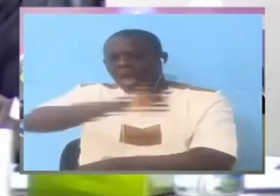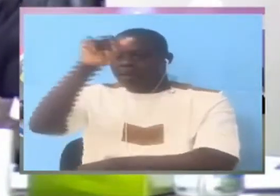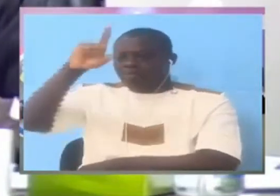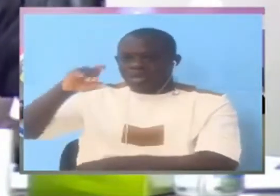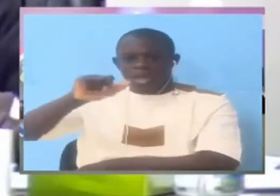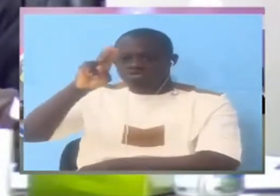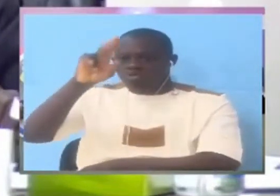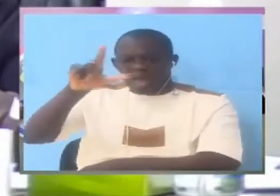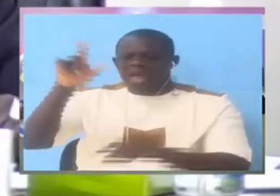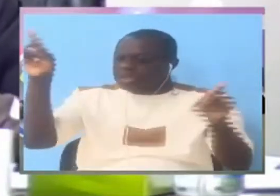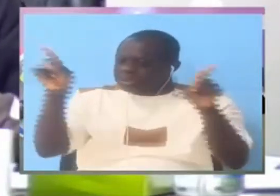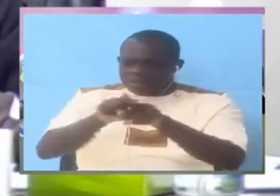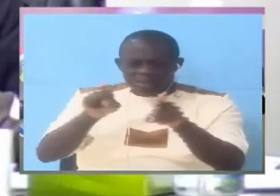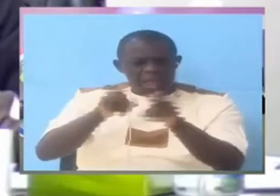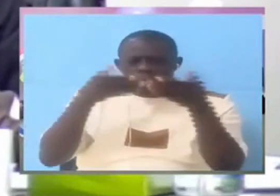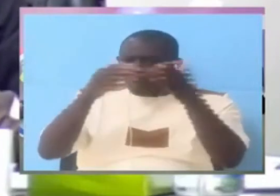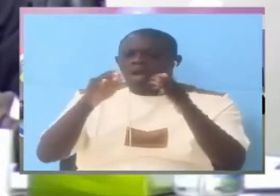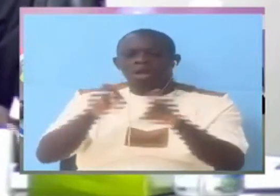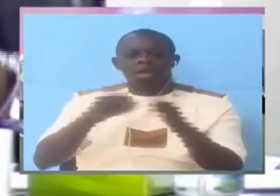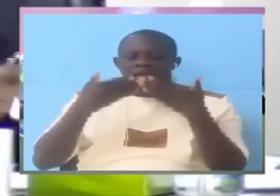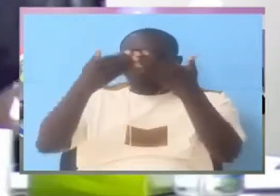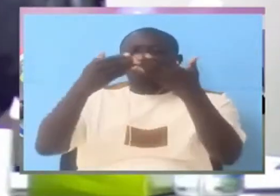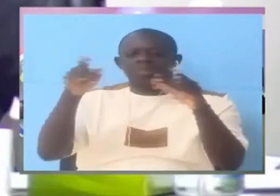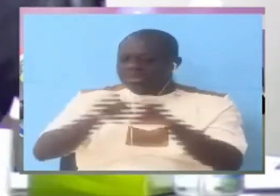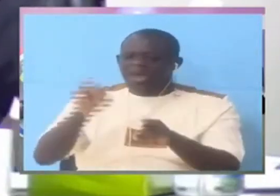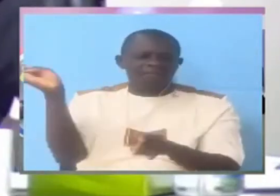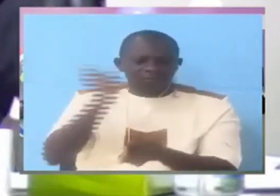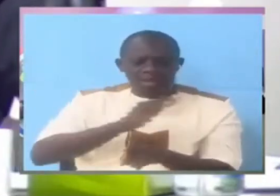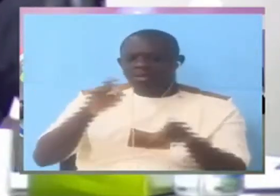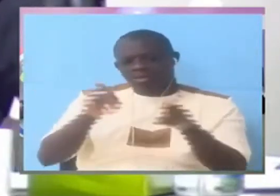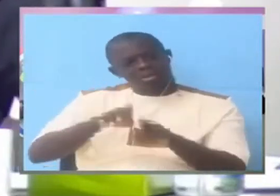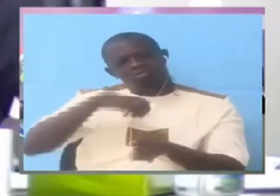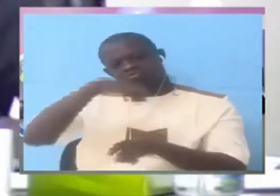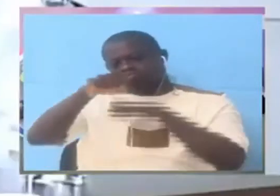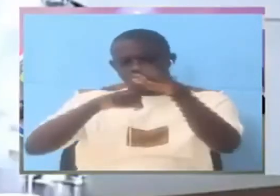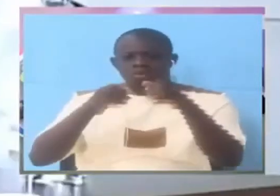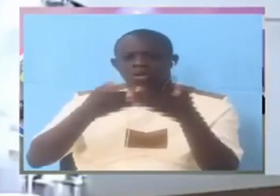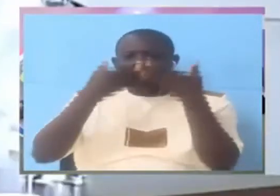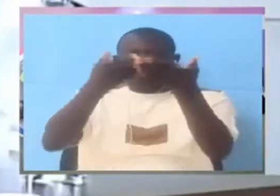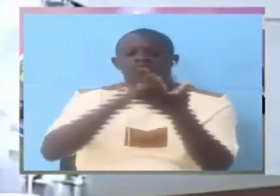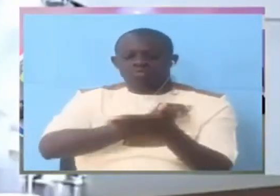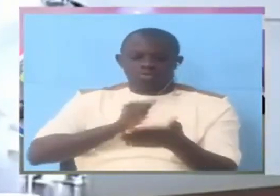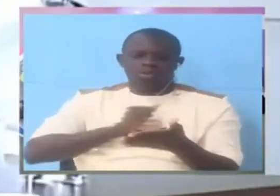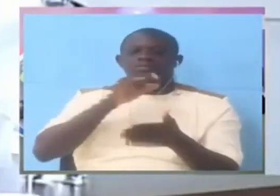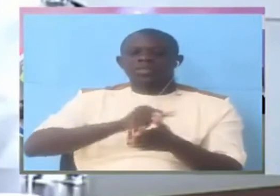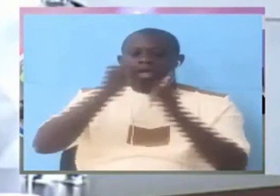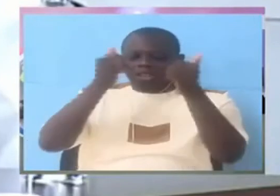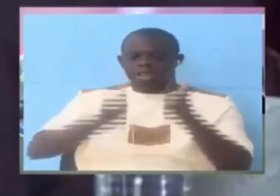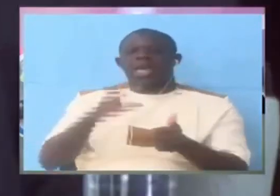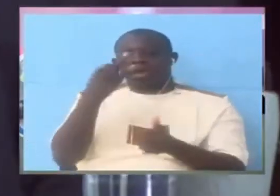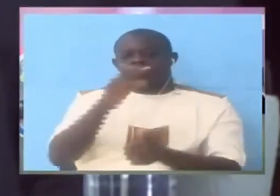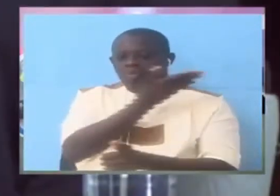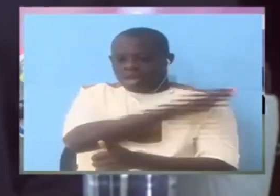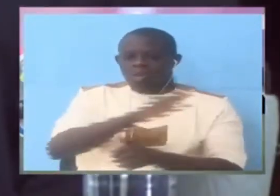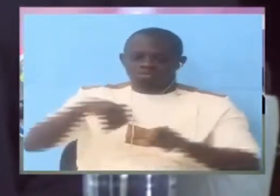They are feeding us the same falsehood. I will move on. Mr. Chair, if you permit. I'll move on. So you wouldn't allow